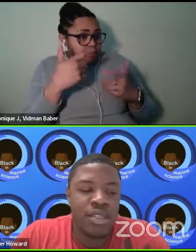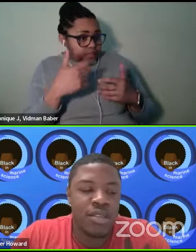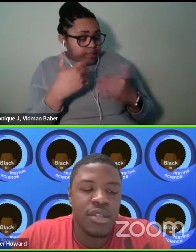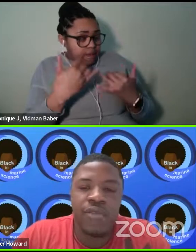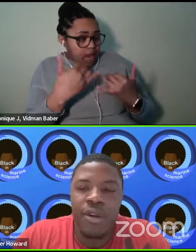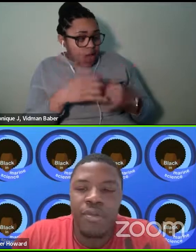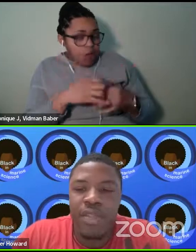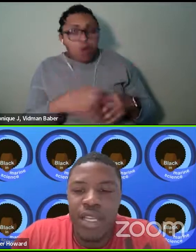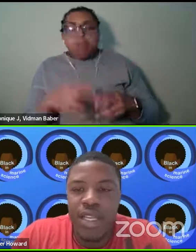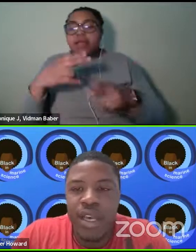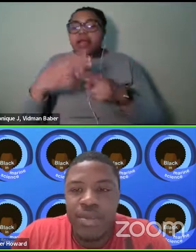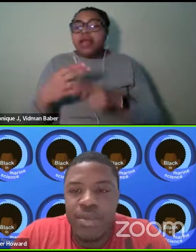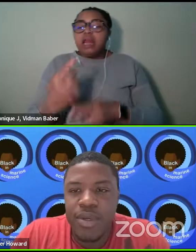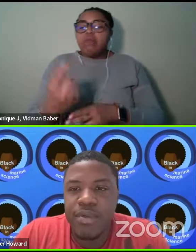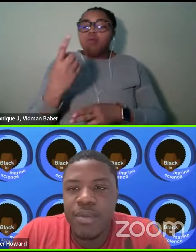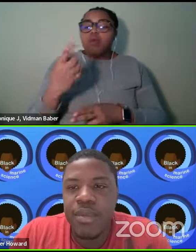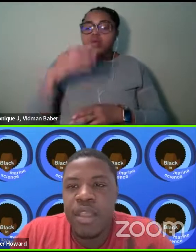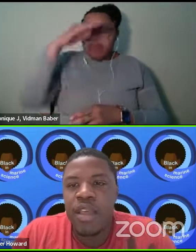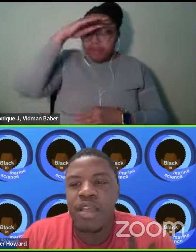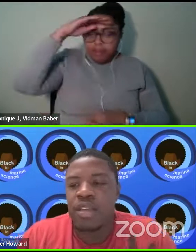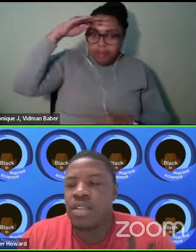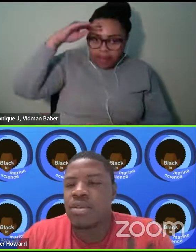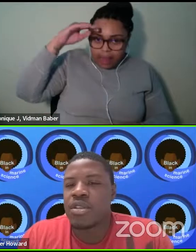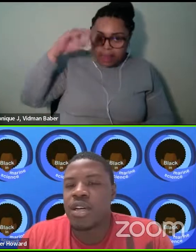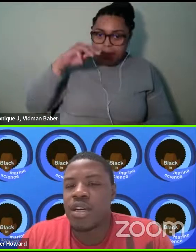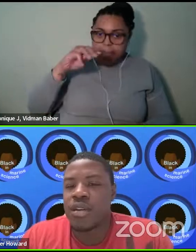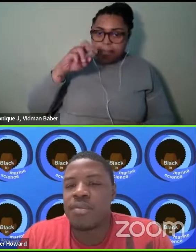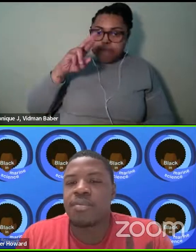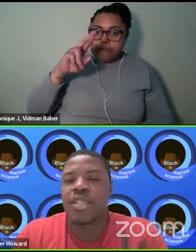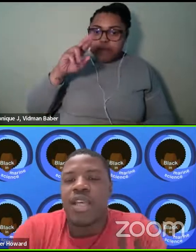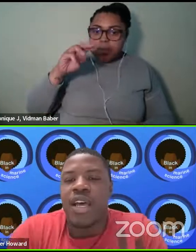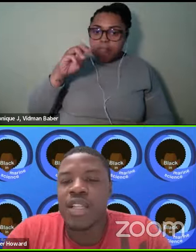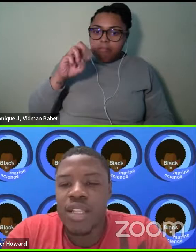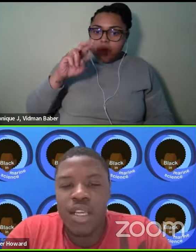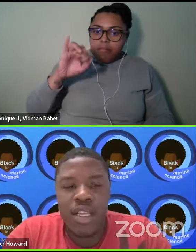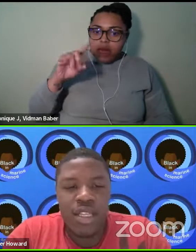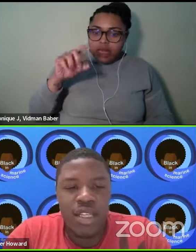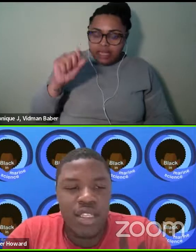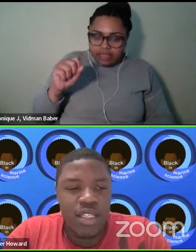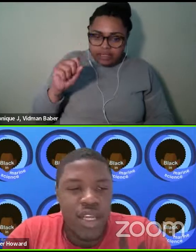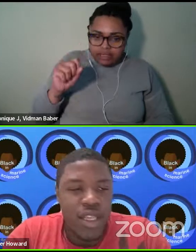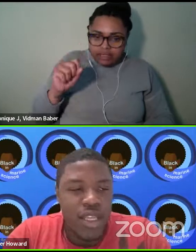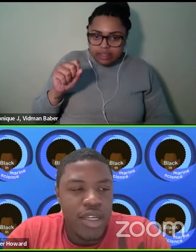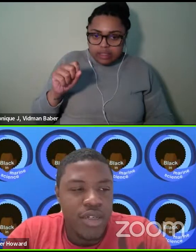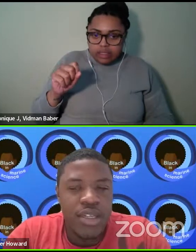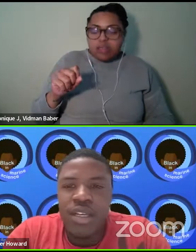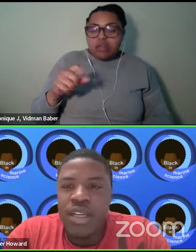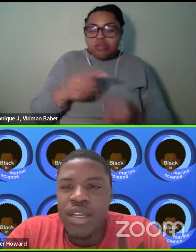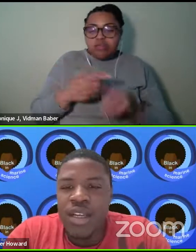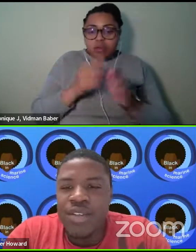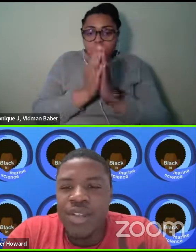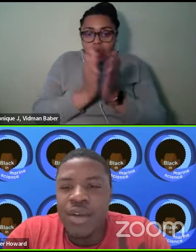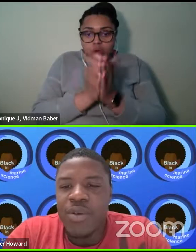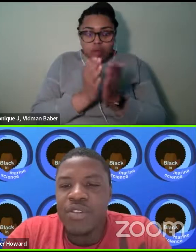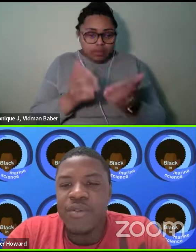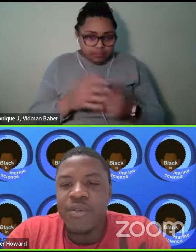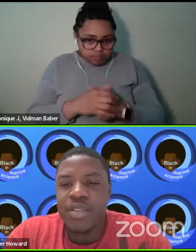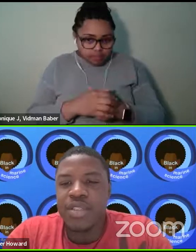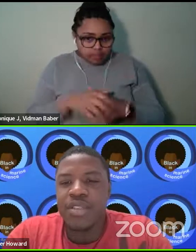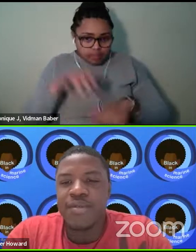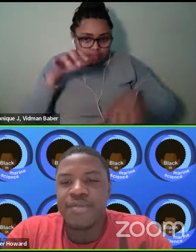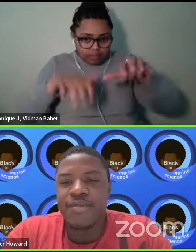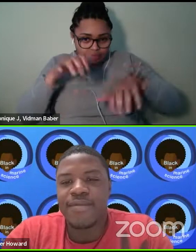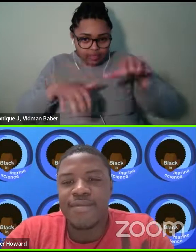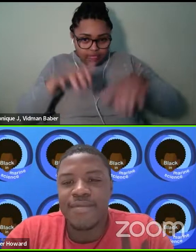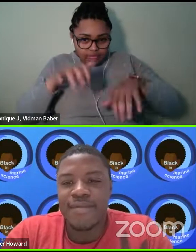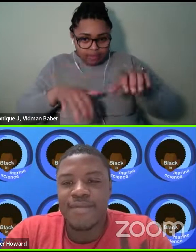mermaids from the diaspora. So just, uh, put that in the chat there, and answer that question for